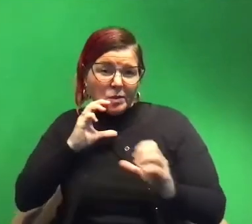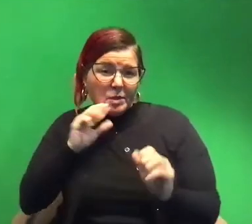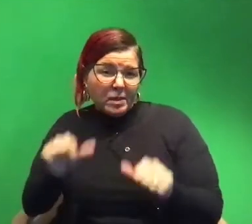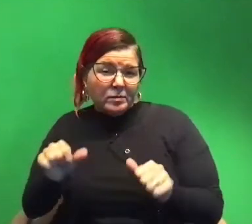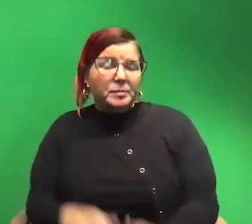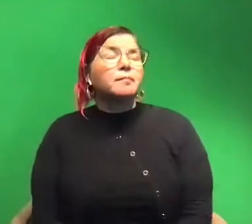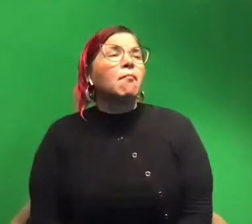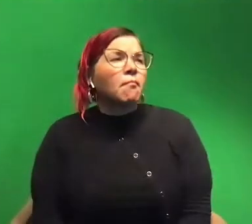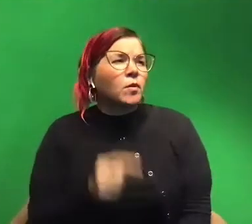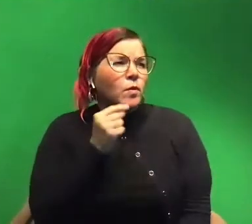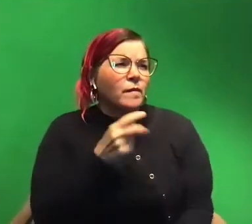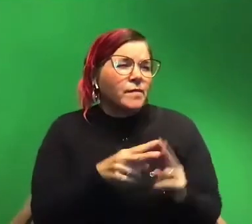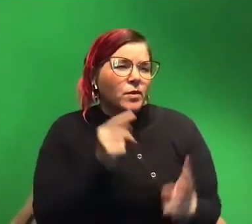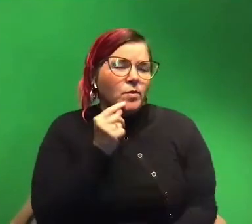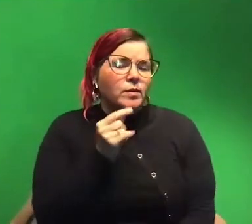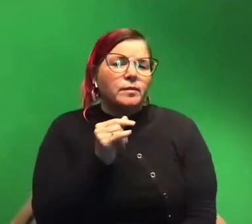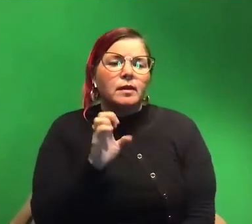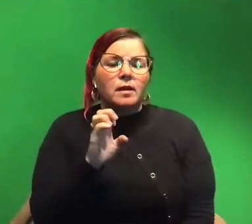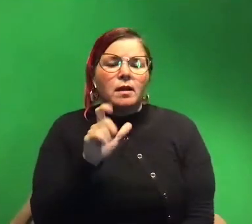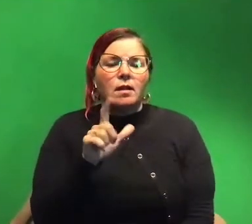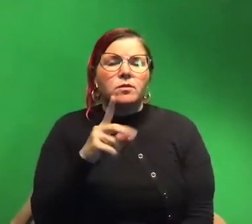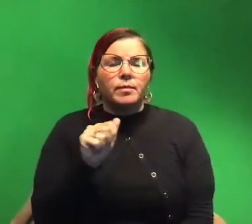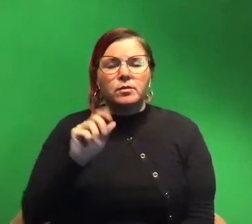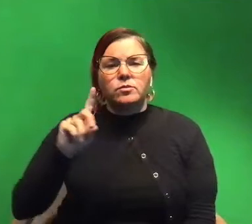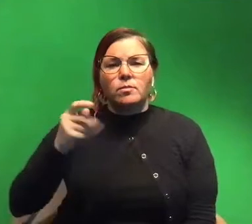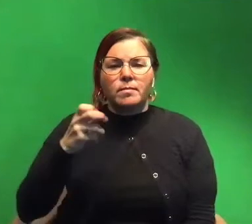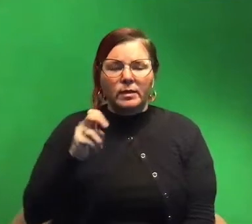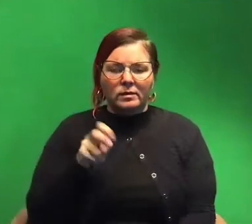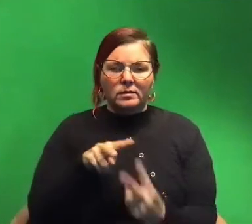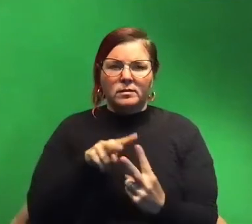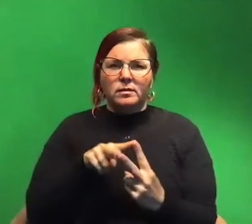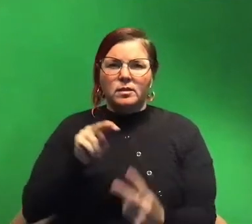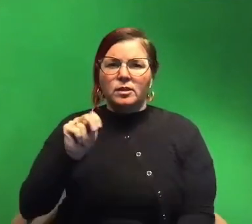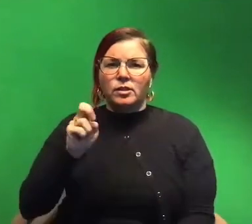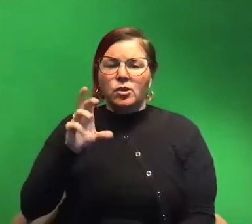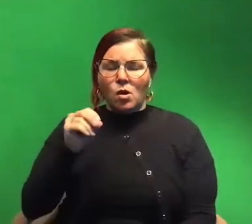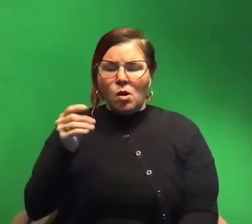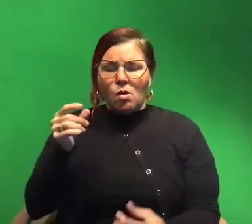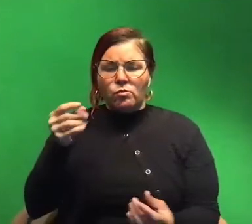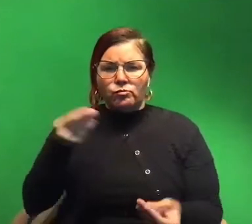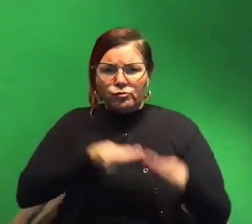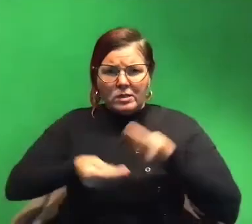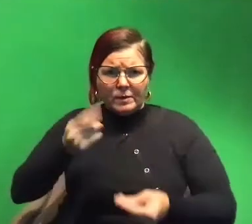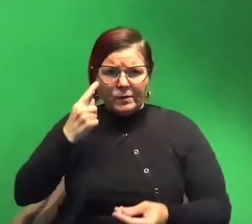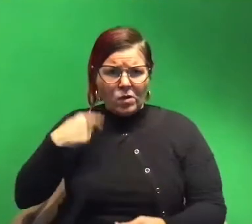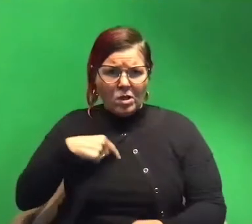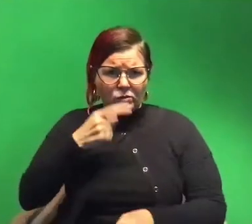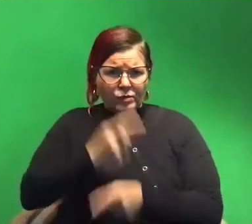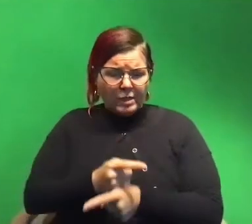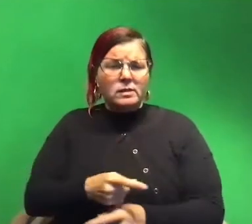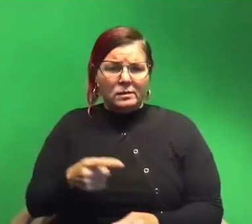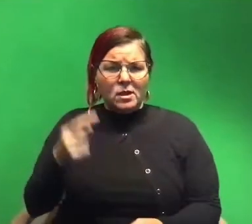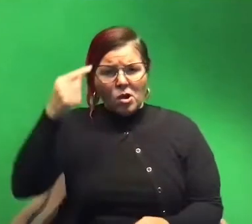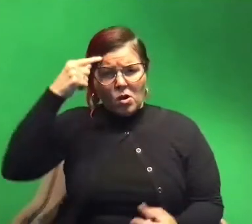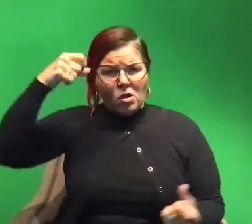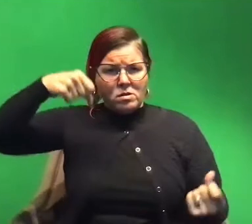cool. Super cool. And so L-dopa and dopamine those are neurotransmitters for us. Is that right? Yeah. And so they work